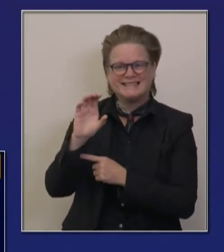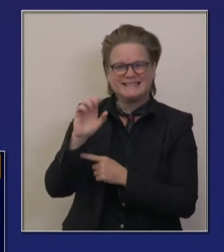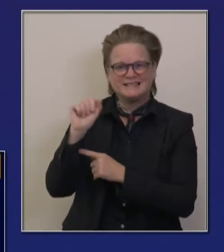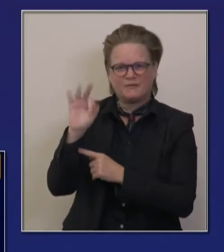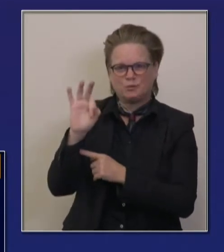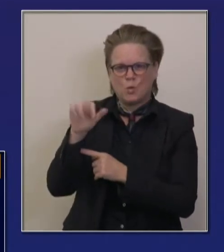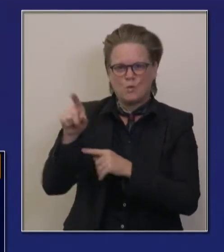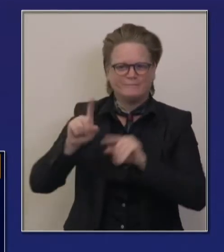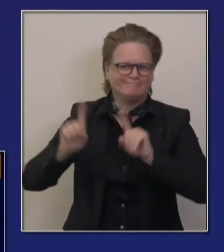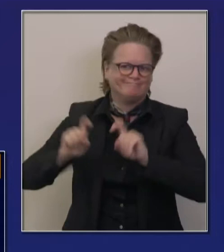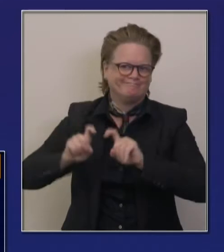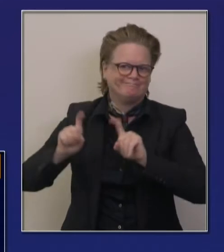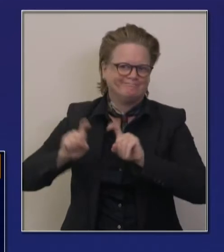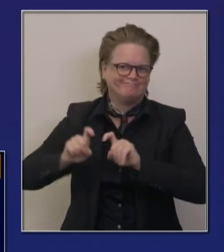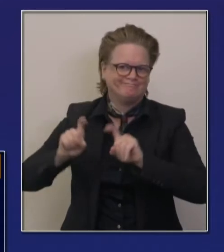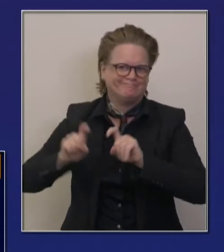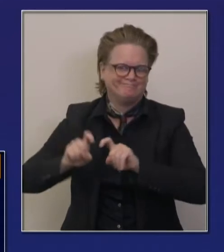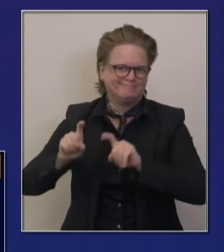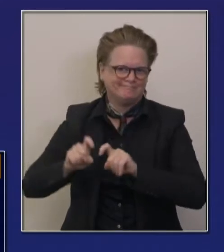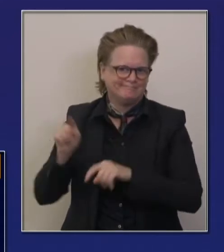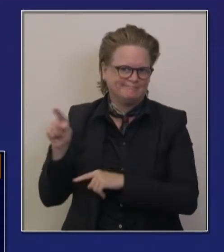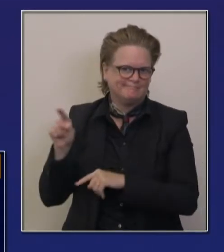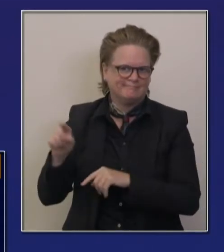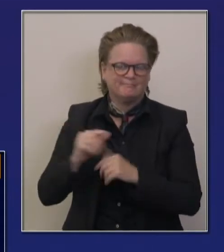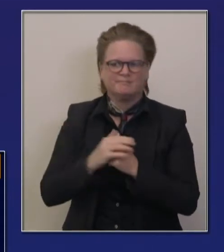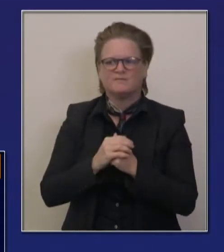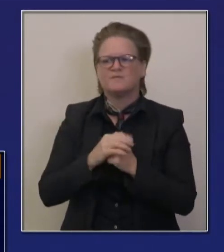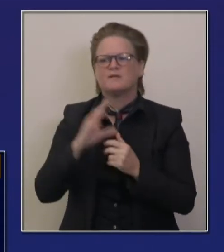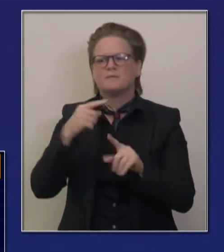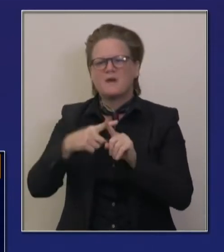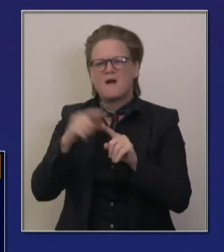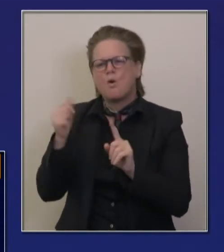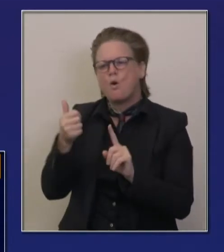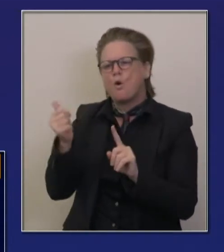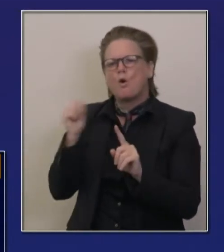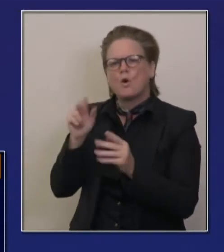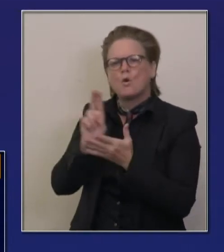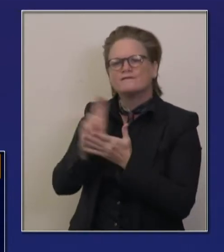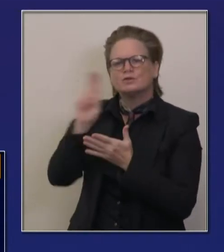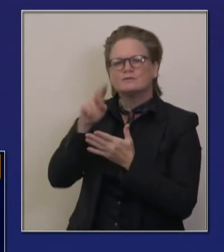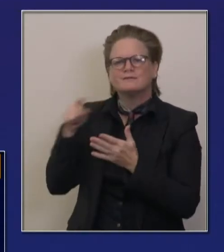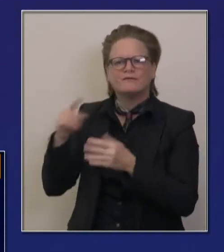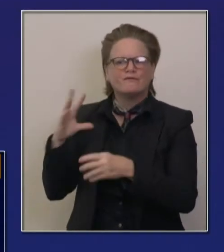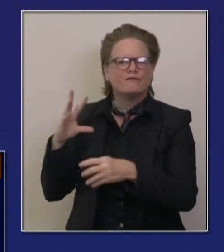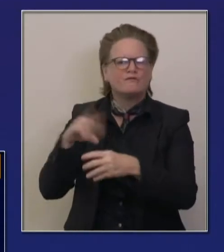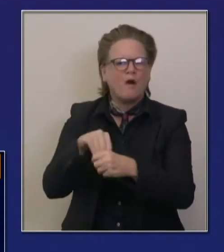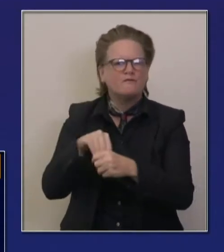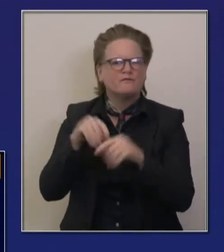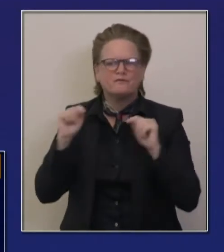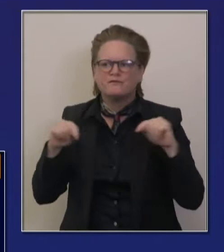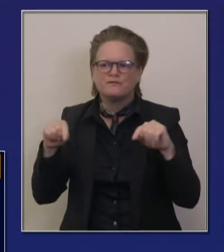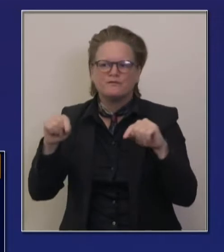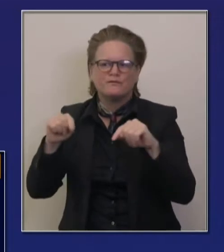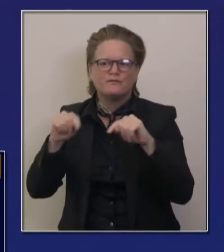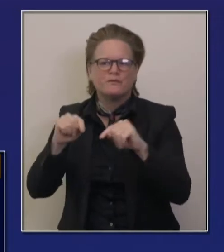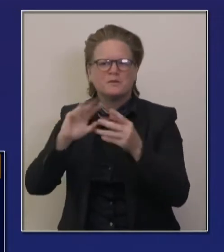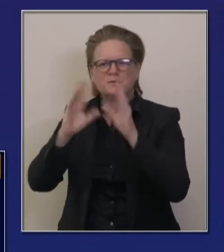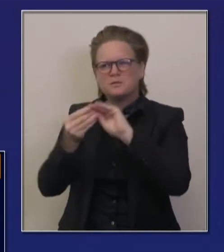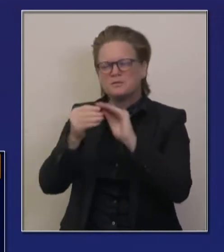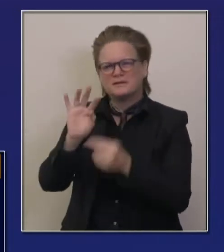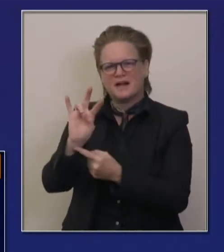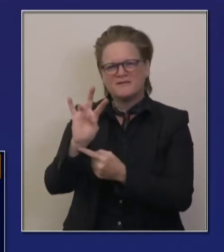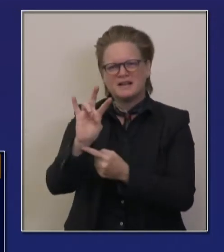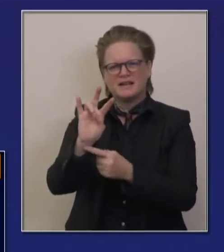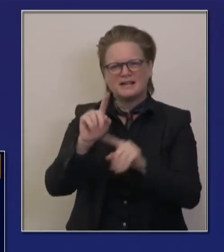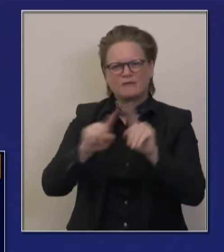of San Francisco, and then expanded to more California UC campuses. Now, seven different UC campuses. We expanded